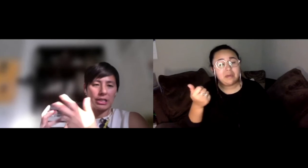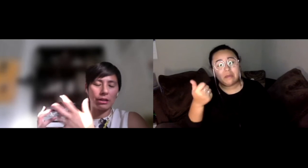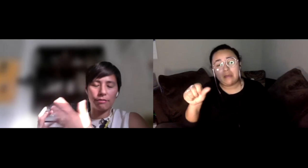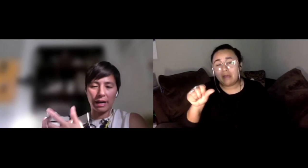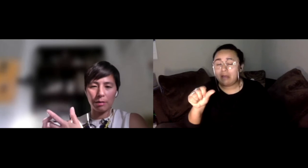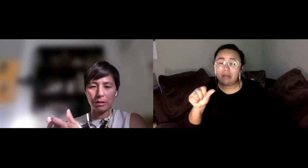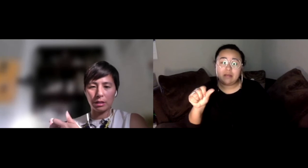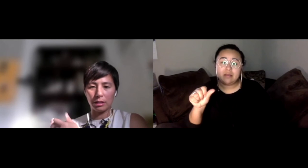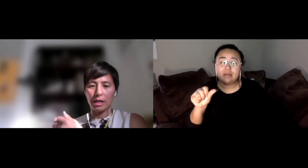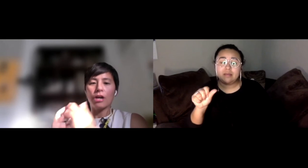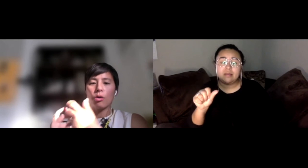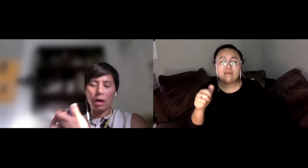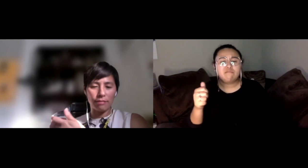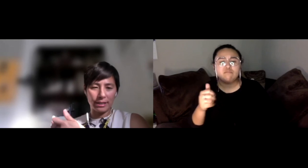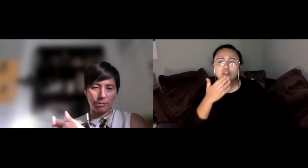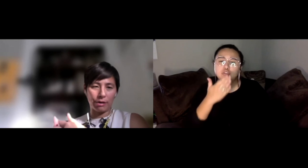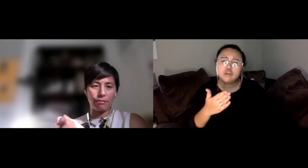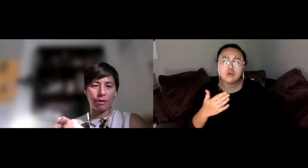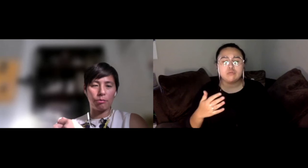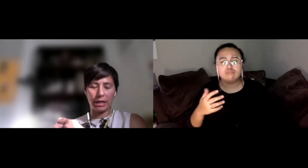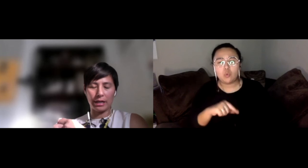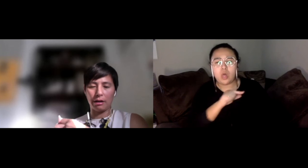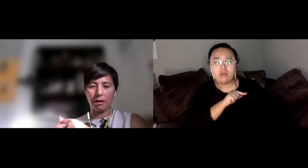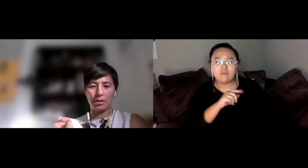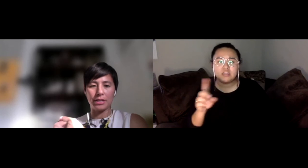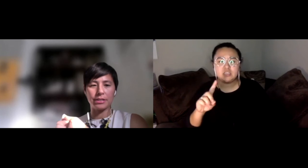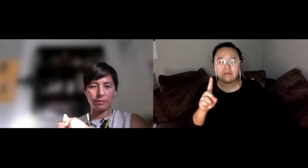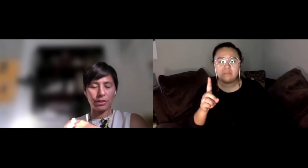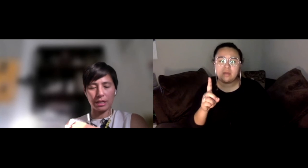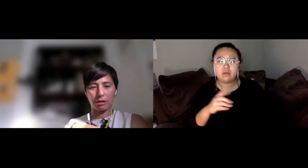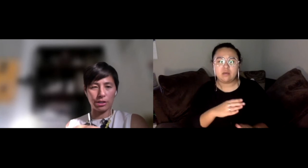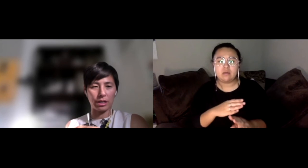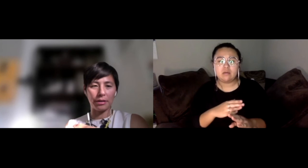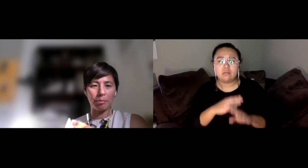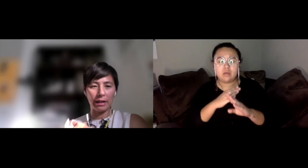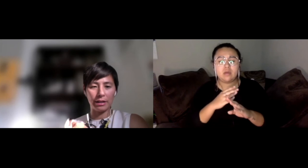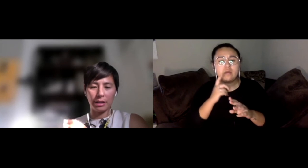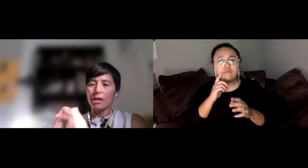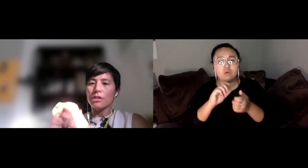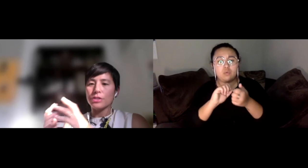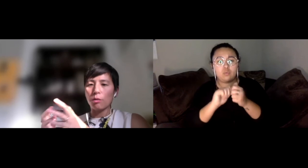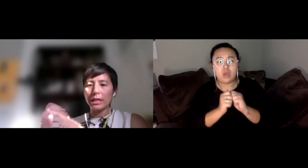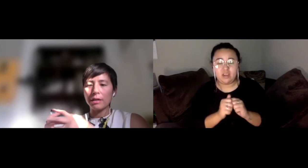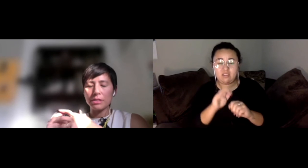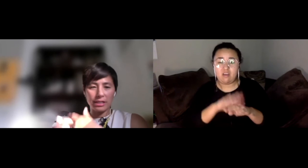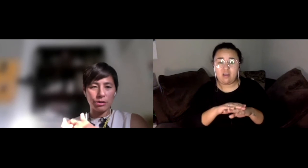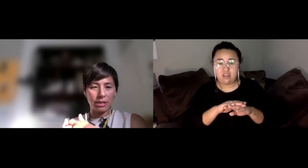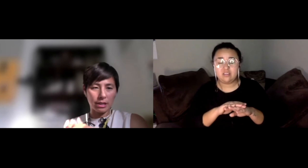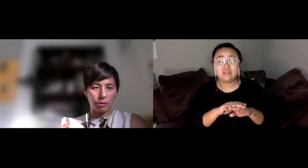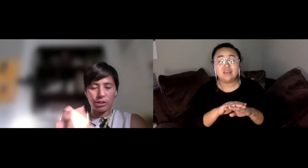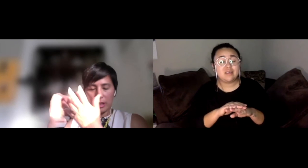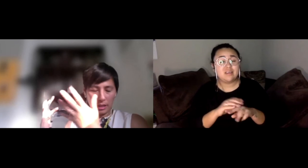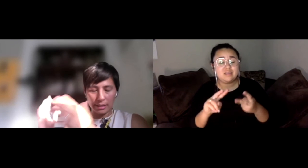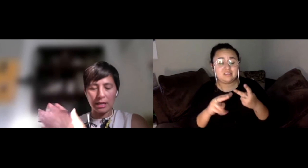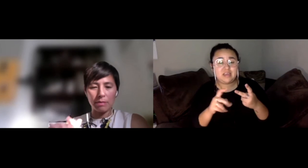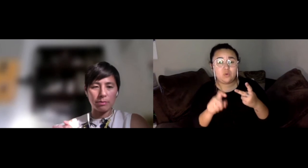particularly viable qualified Democrat from running on this for the second question on the ballot. So when it comes to answering the second